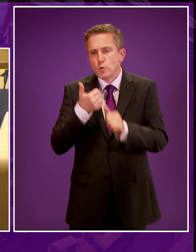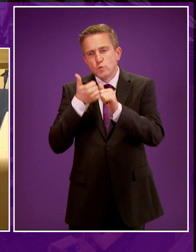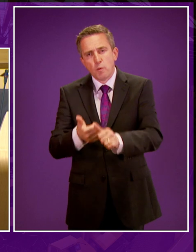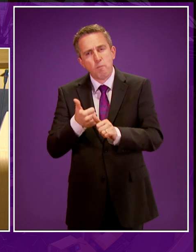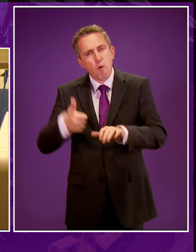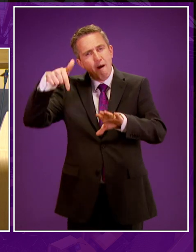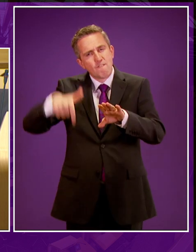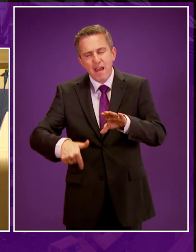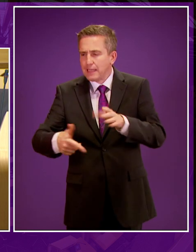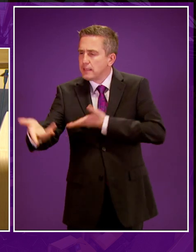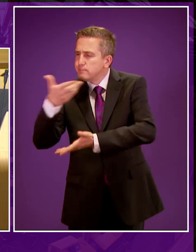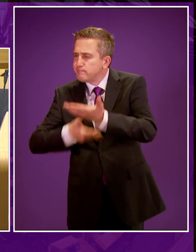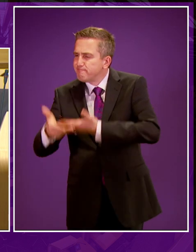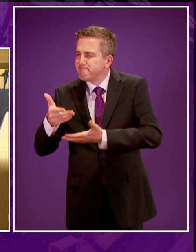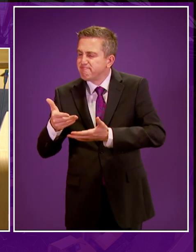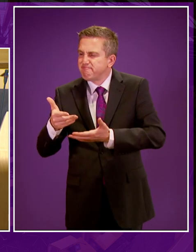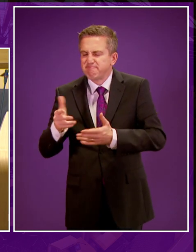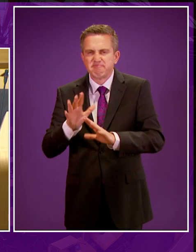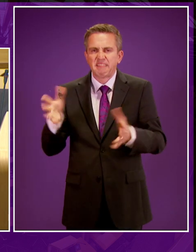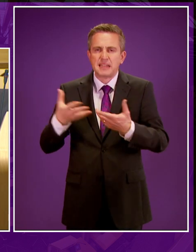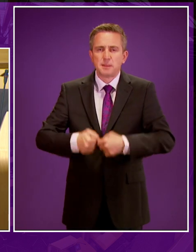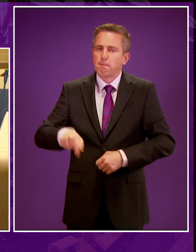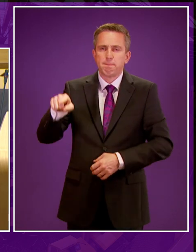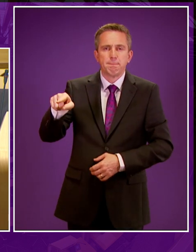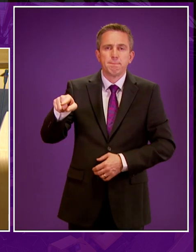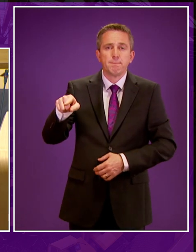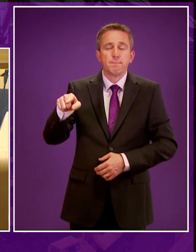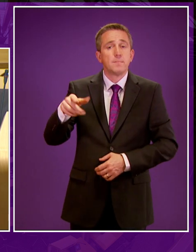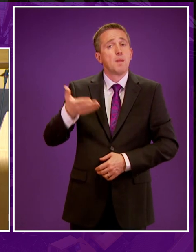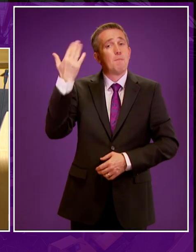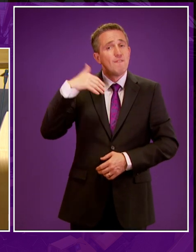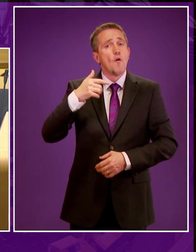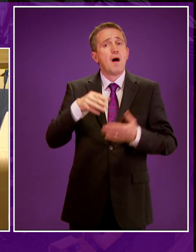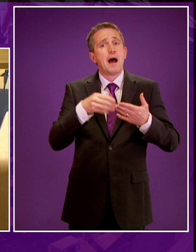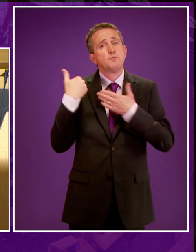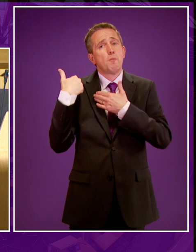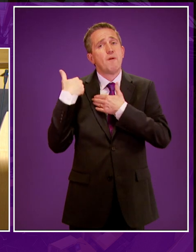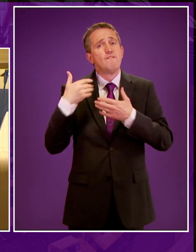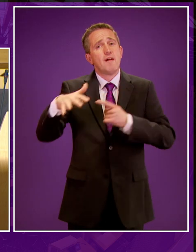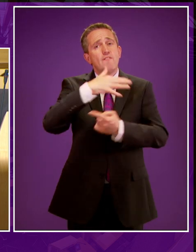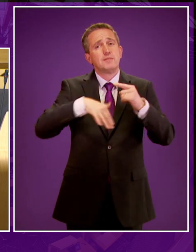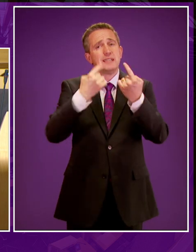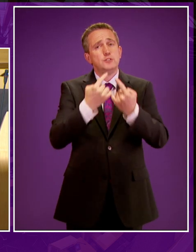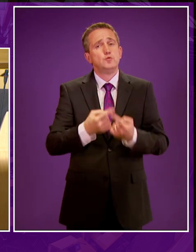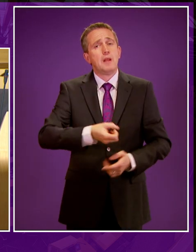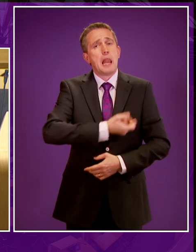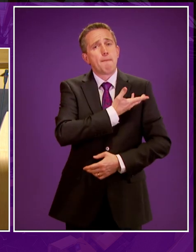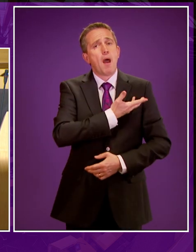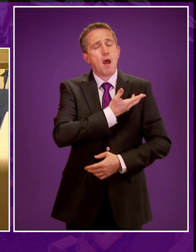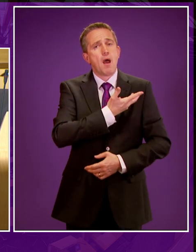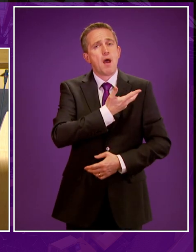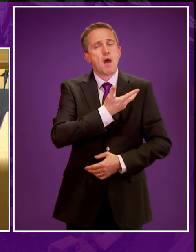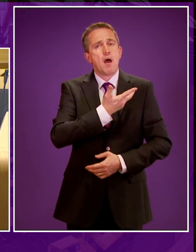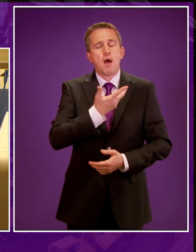then any more than I am today. Fracking first came to my attention when I led on environment issues for the Labour Party. I came to the